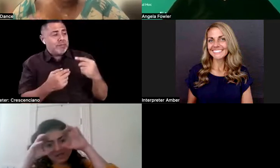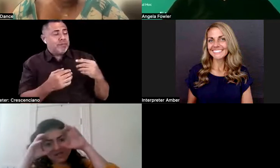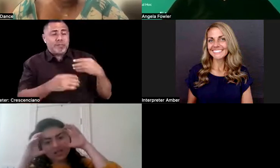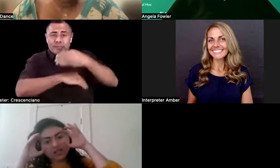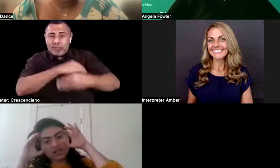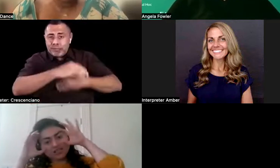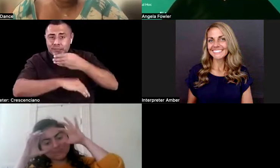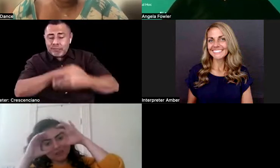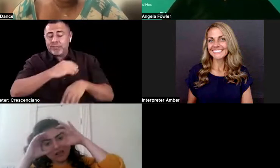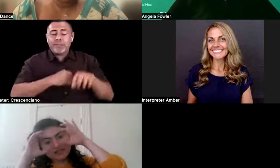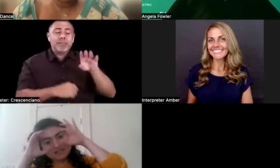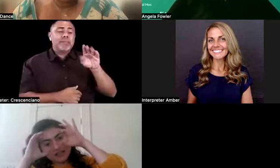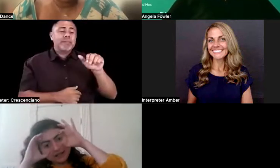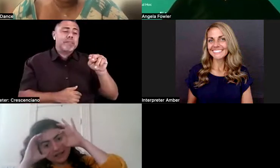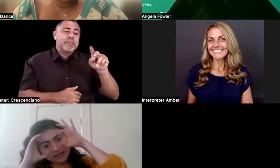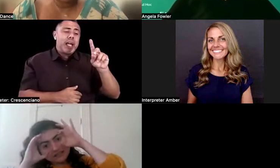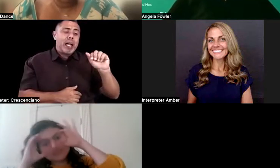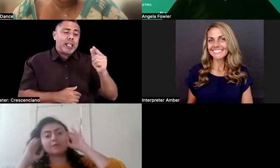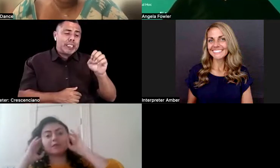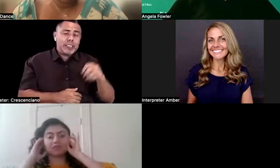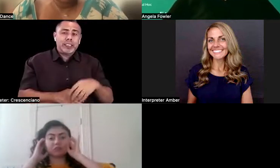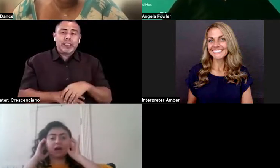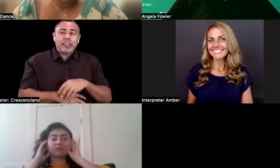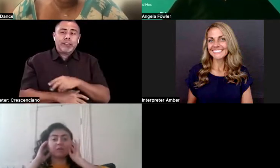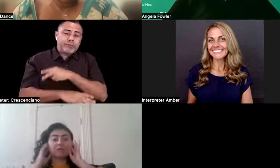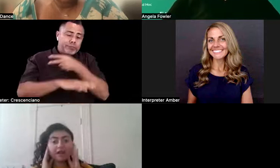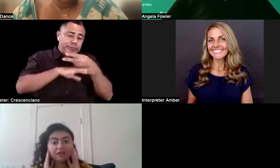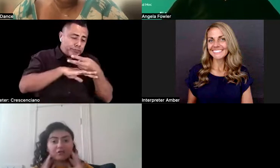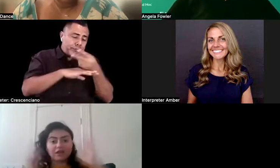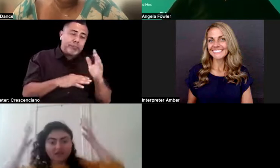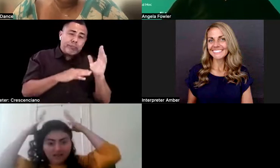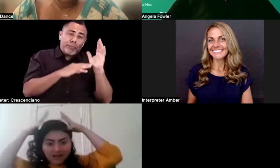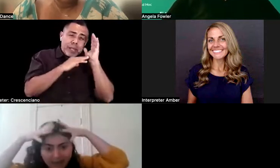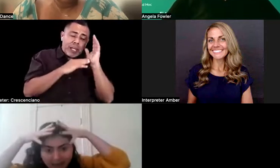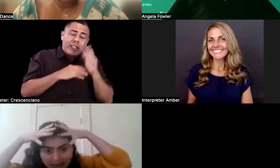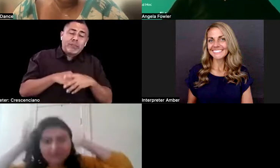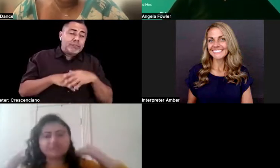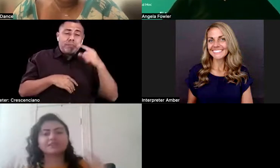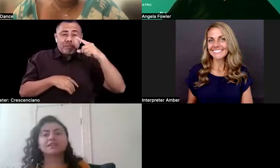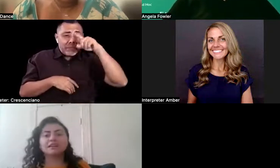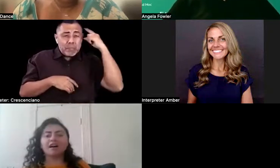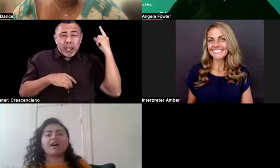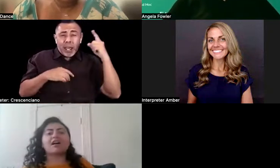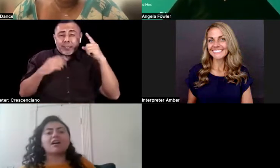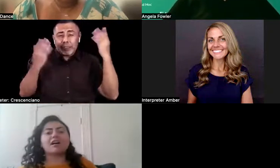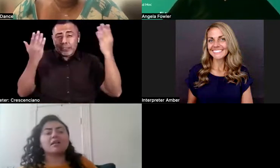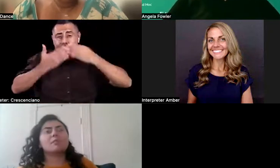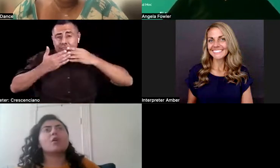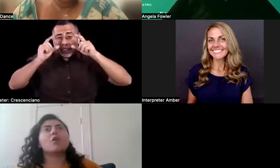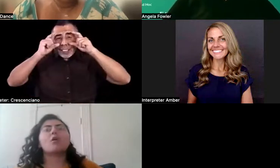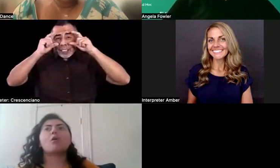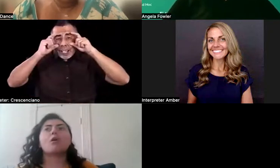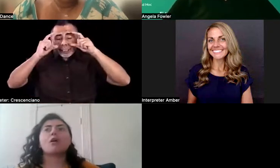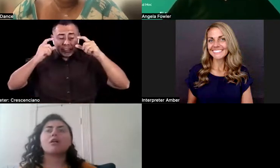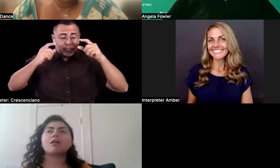big black sunglasses, because you have a migraine and a hat. Um,